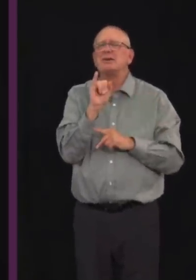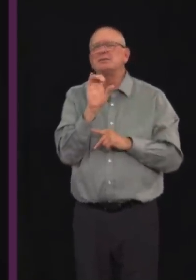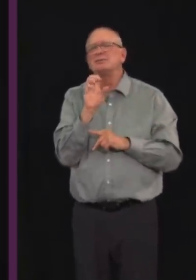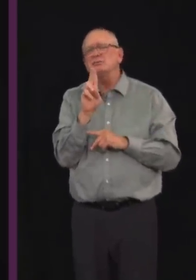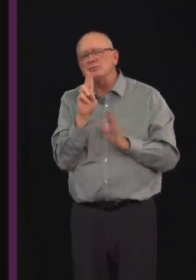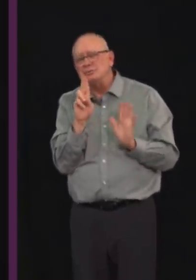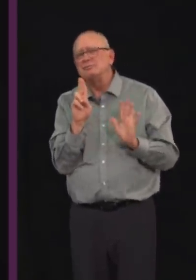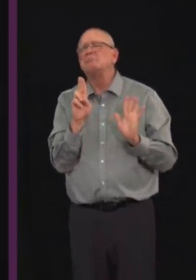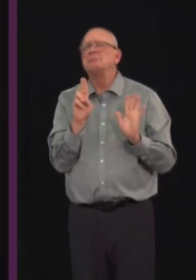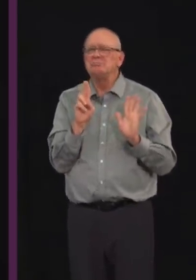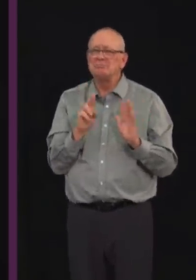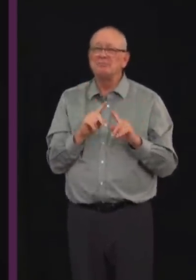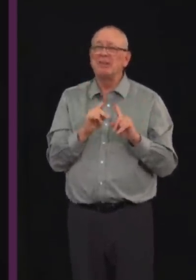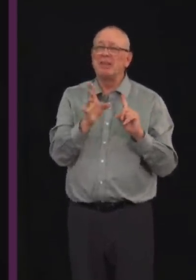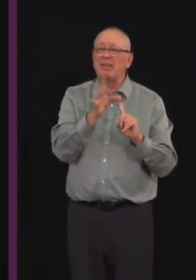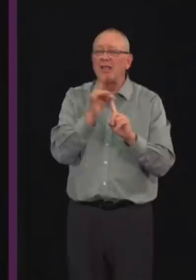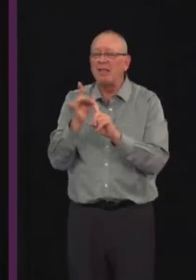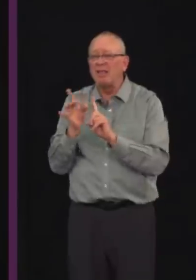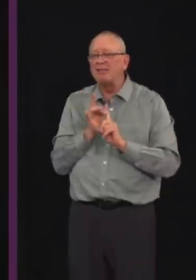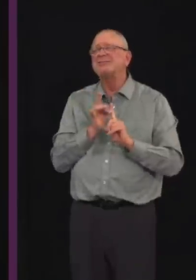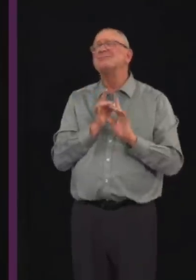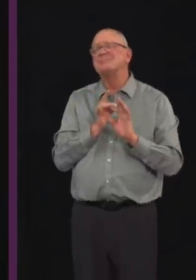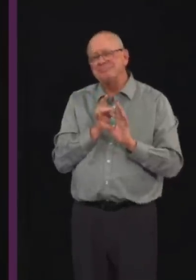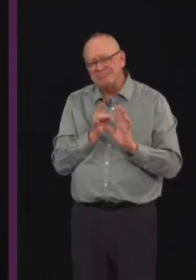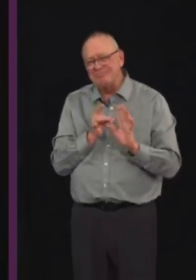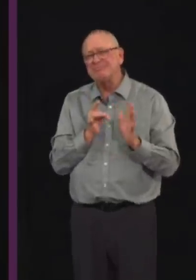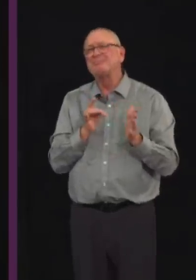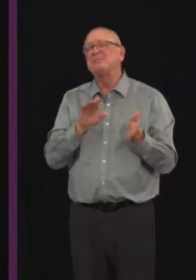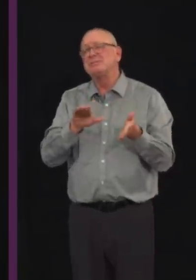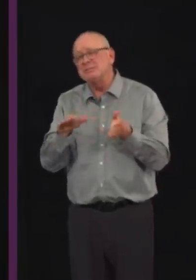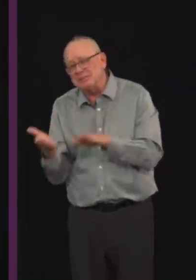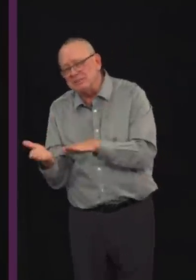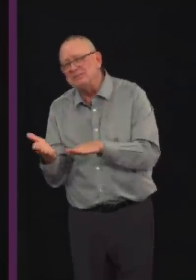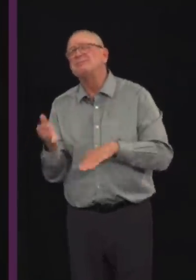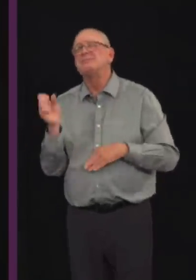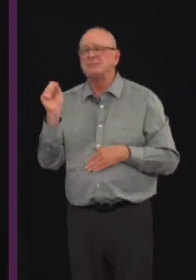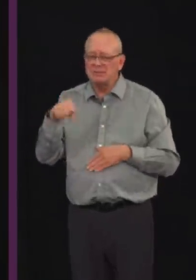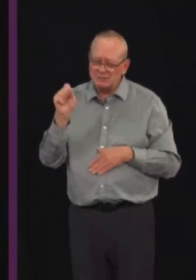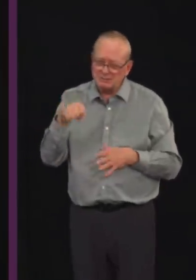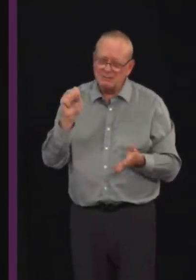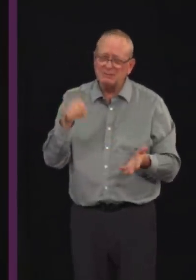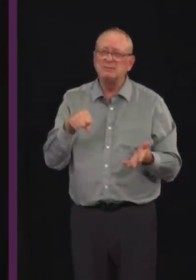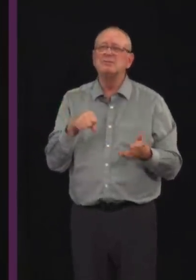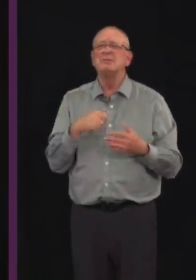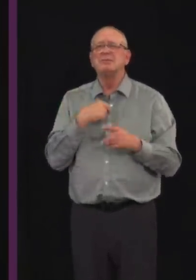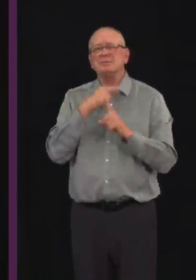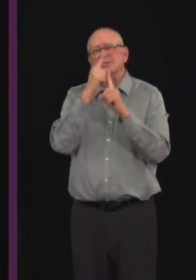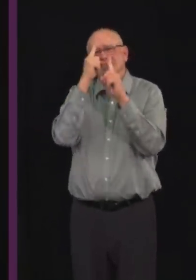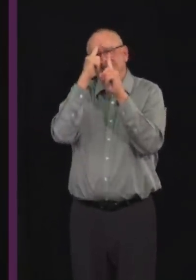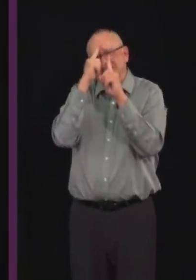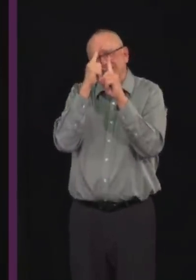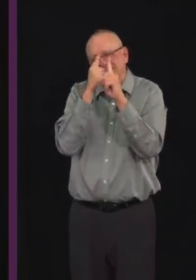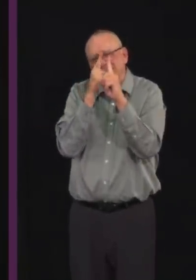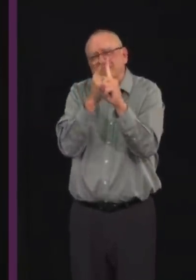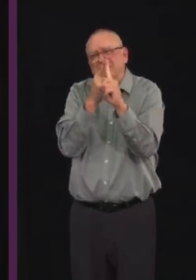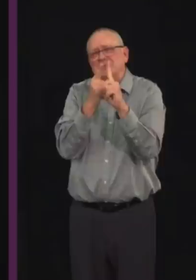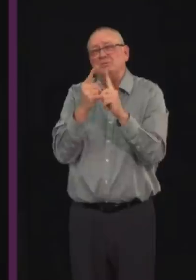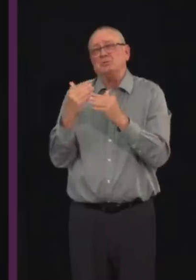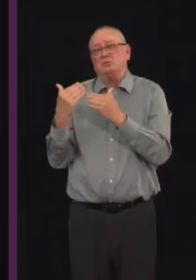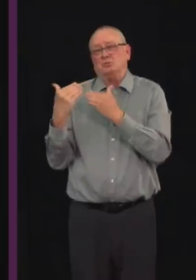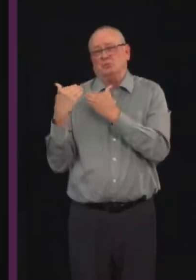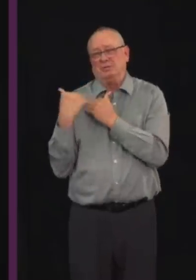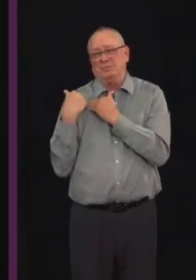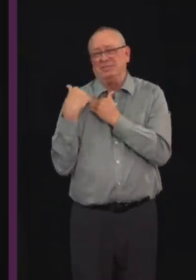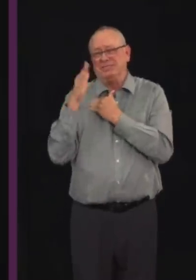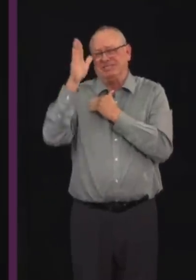require targeted measures to stamp them out. But if we stay vigilant and disciplined, if we stay dedicated especially to